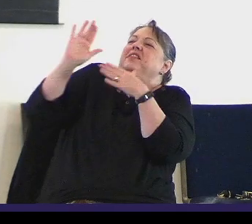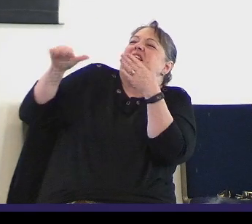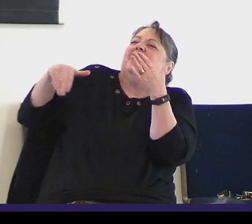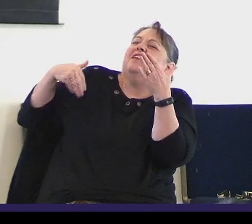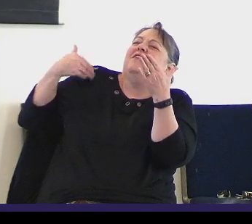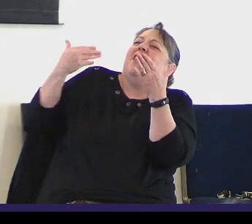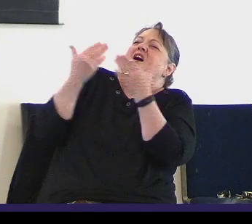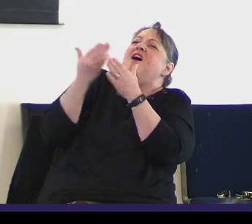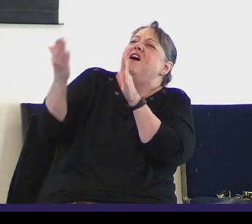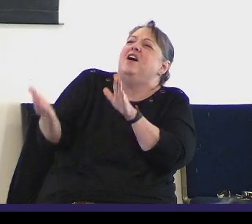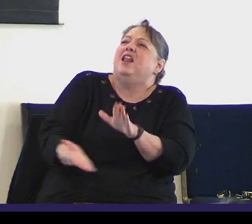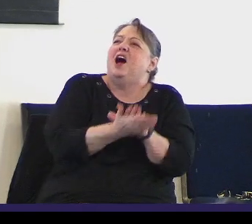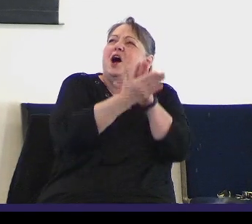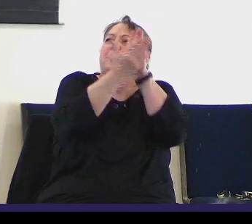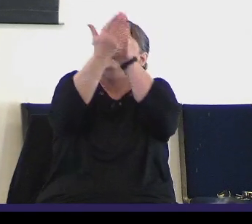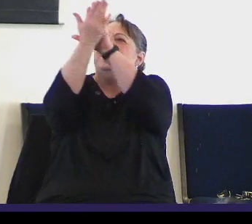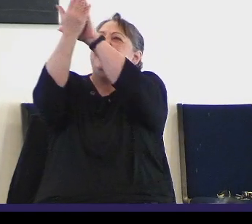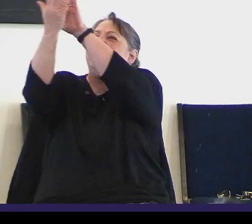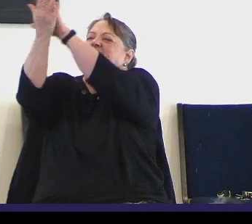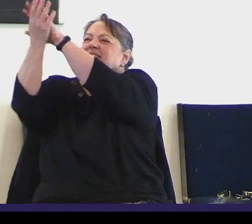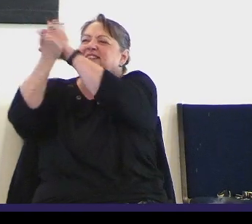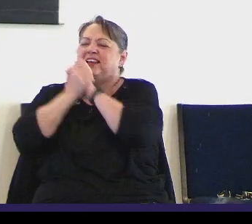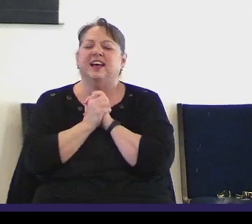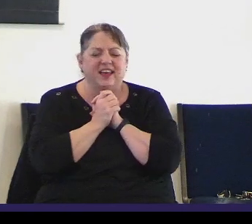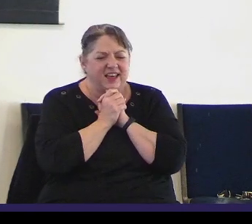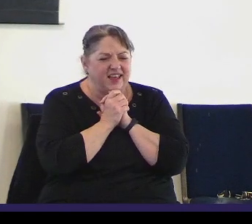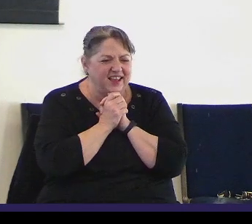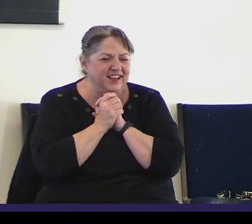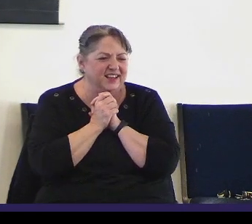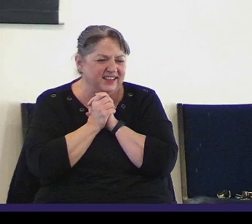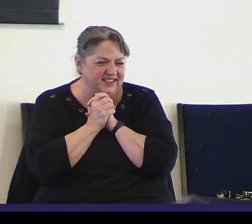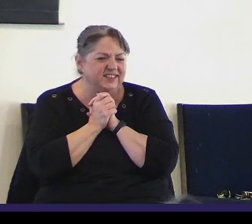worthy of all our praises.